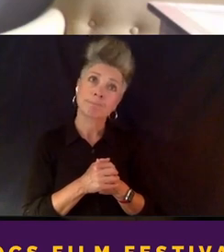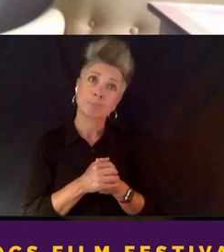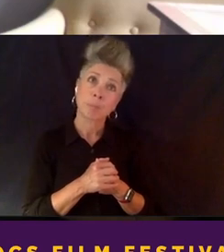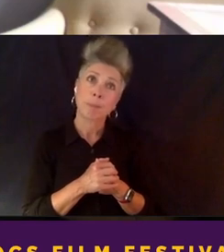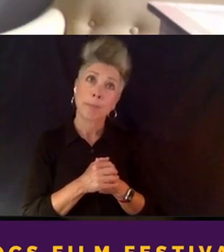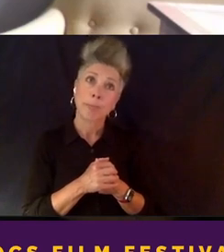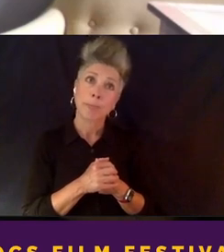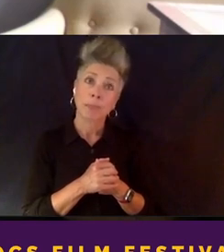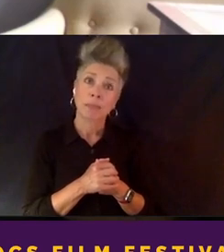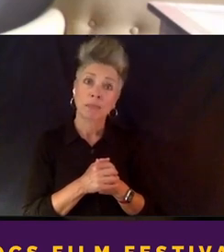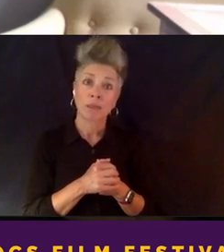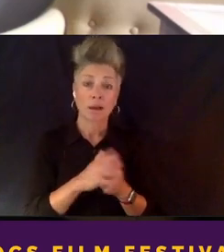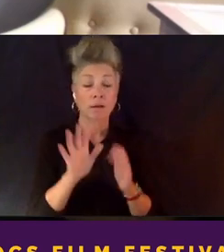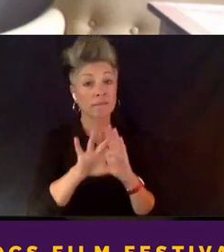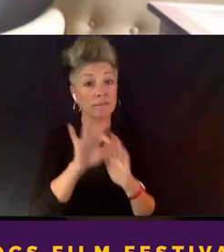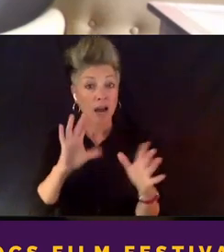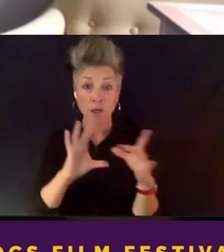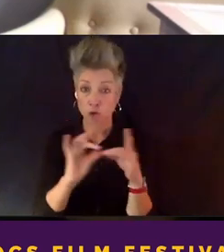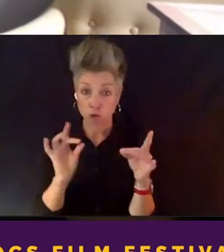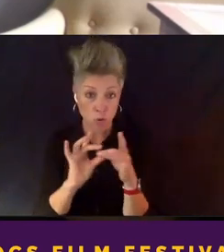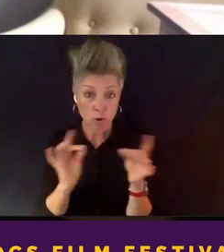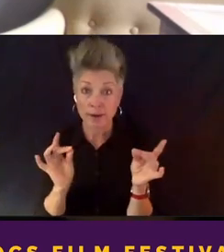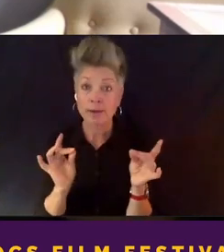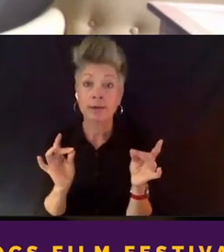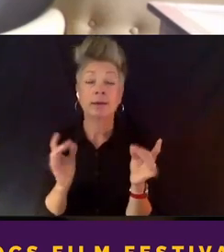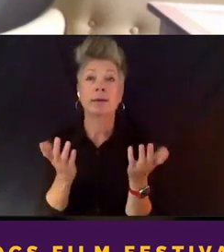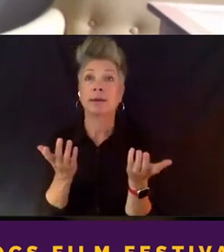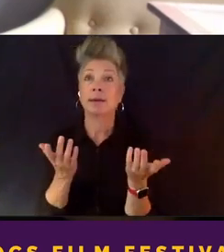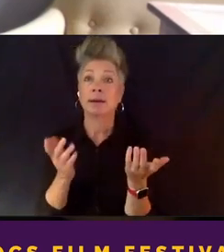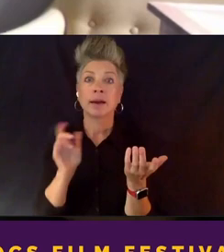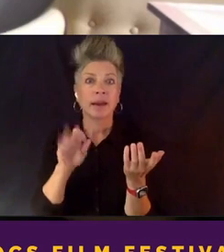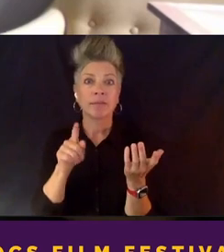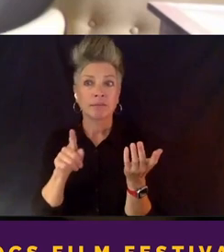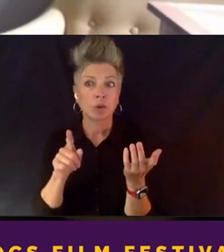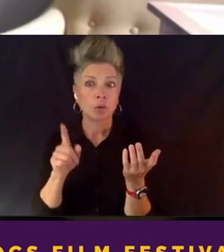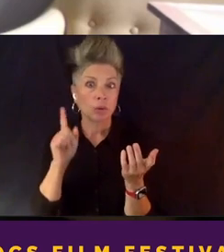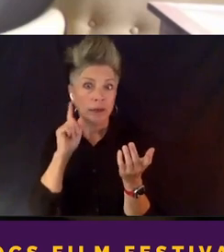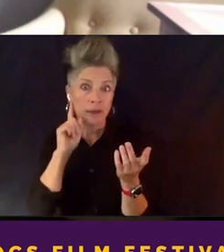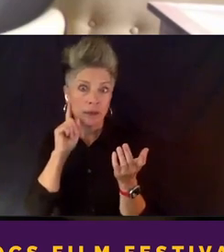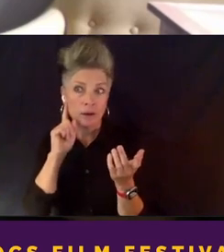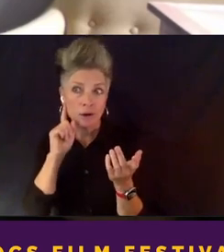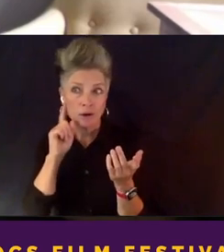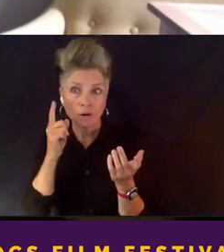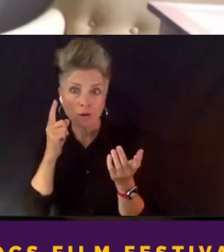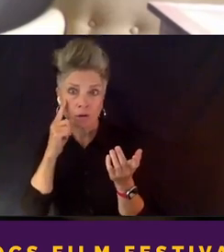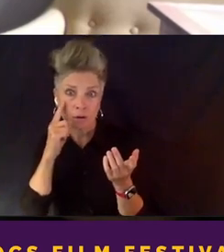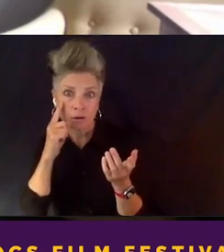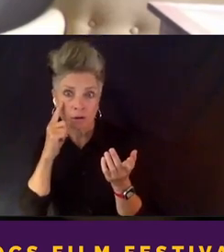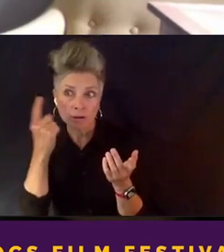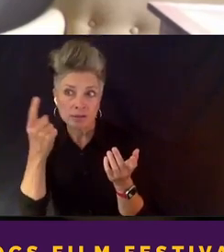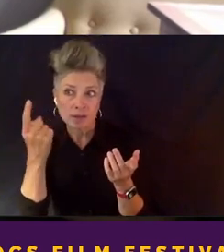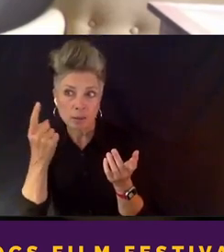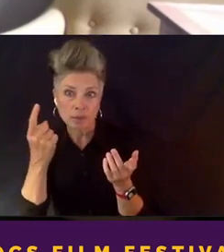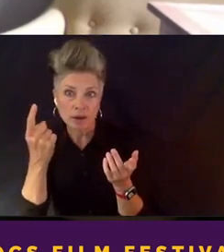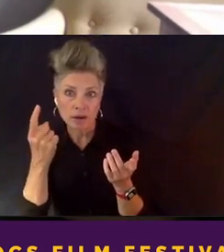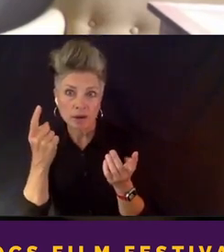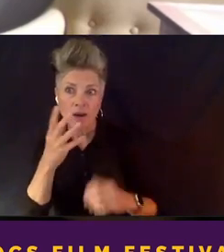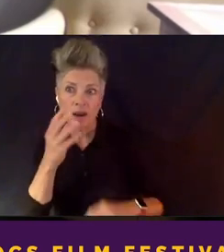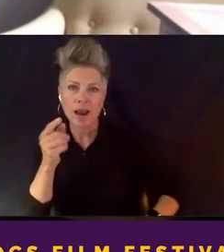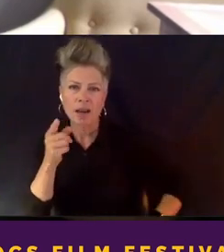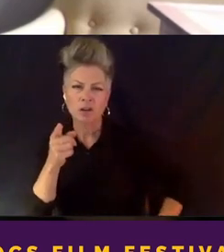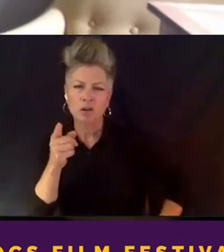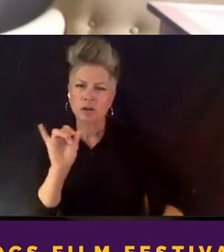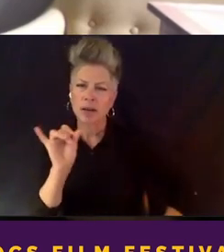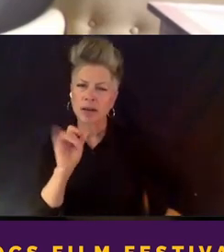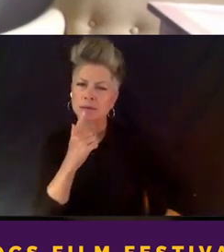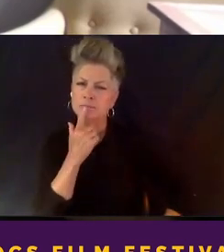find a story. And if you, I think like, if you hear of something that you think sounds like it's